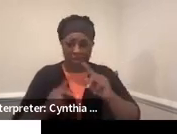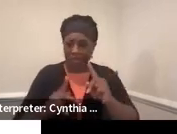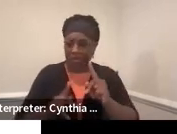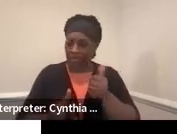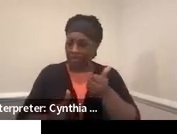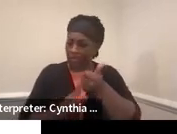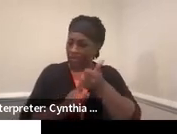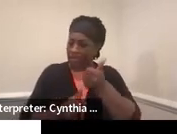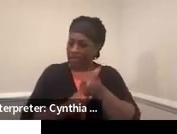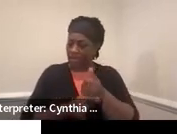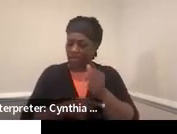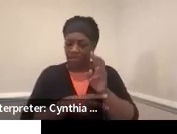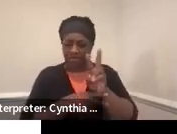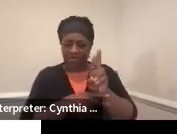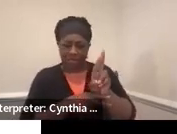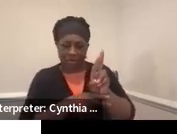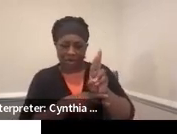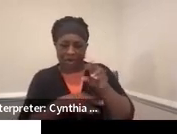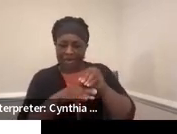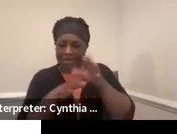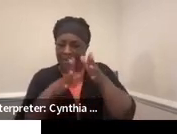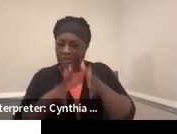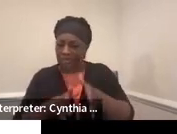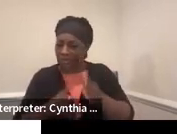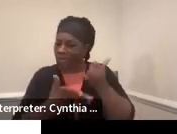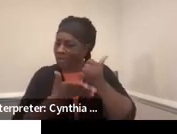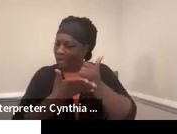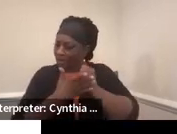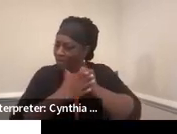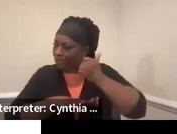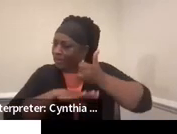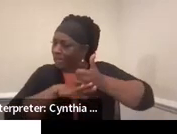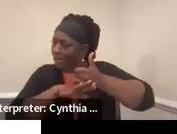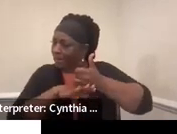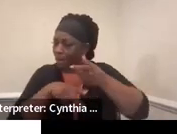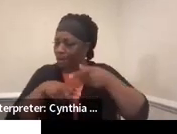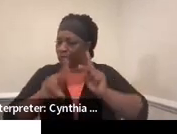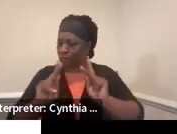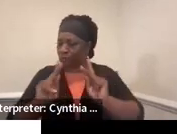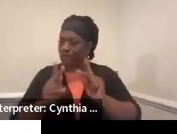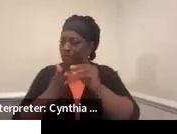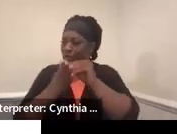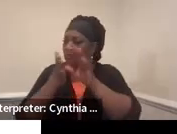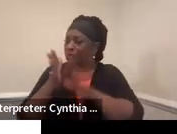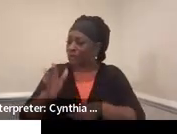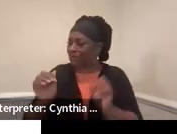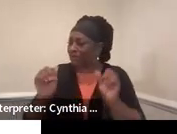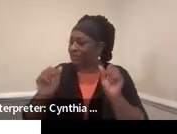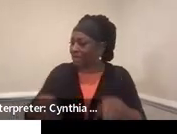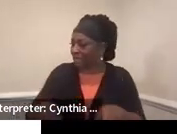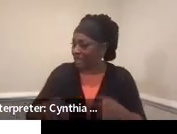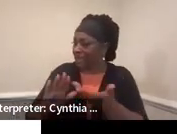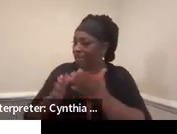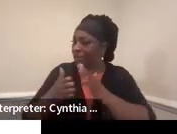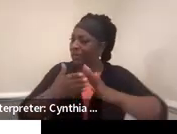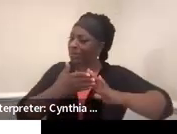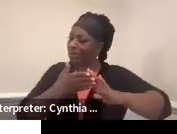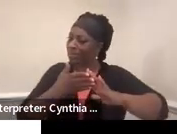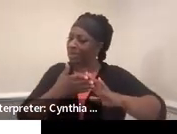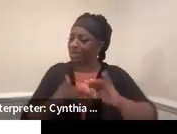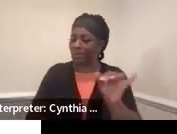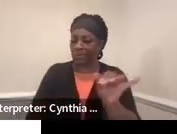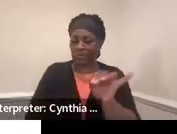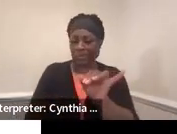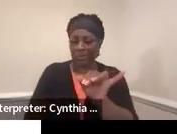with your VR counselor, and they can help you set up opportunities in the community as well.